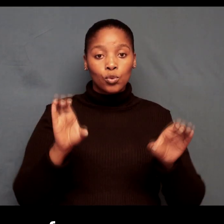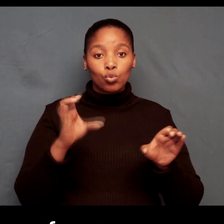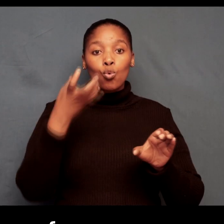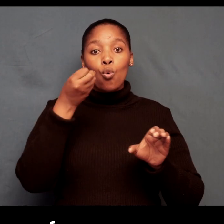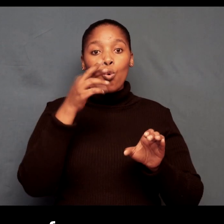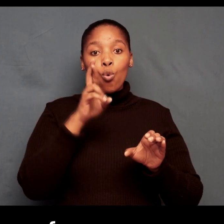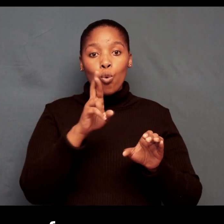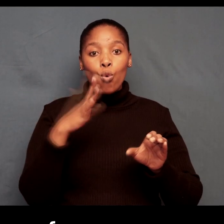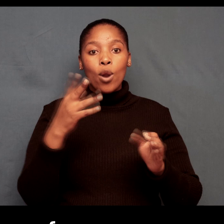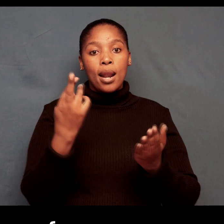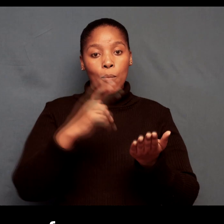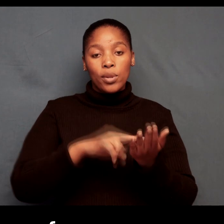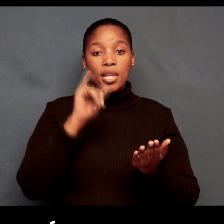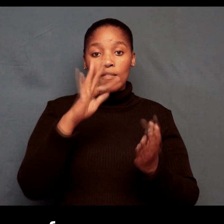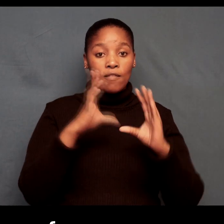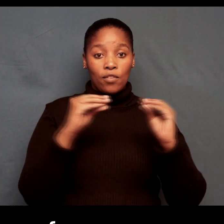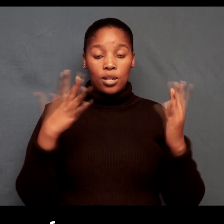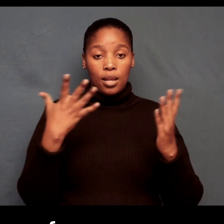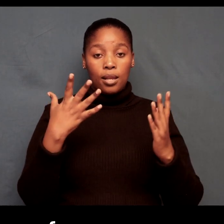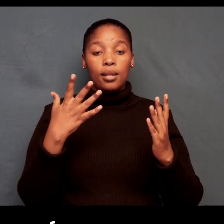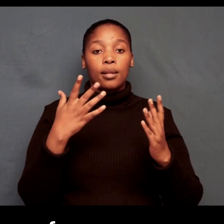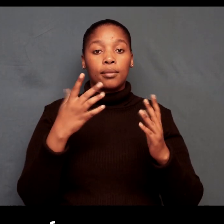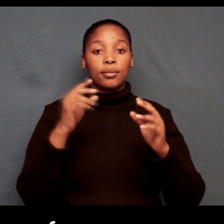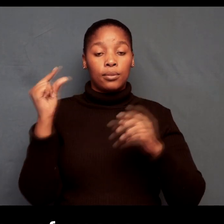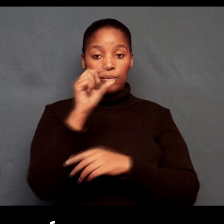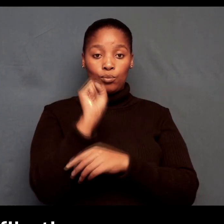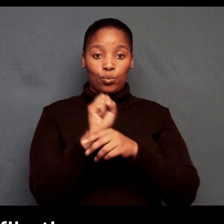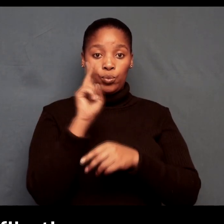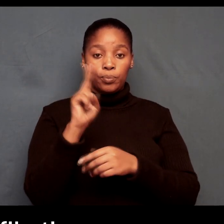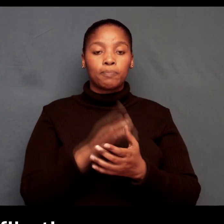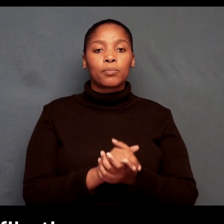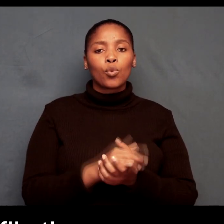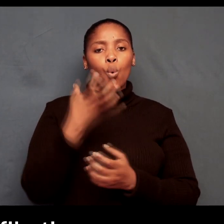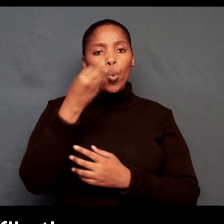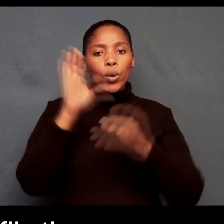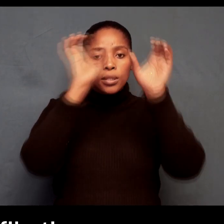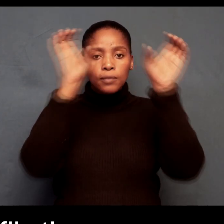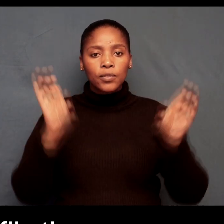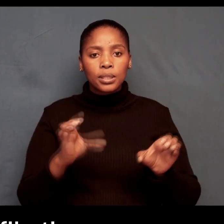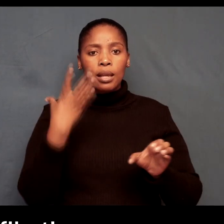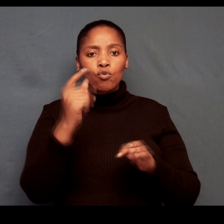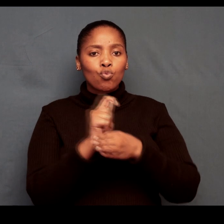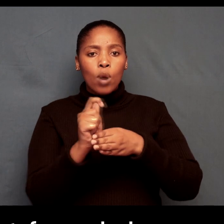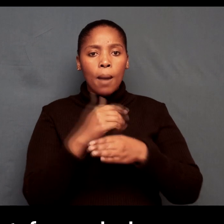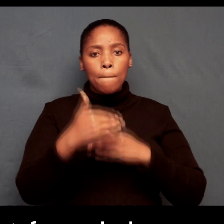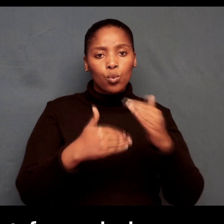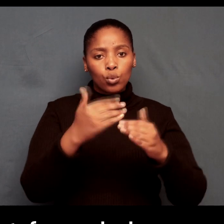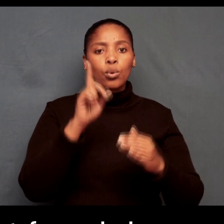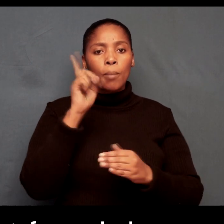and thirdly if you've done any skills development courses or training courses be sure to include those certificates as well